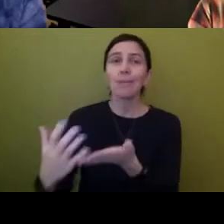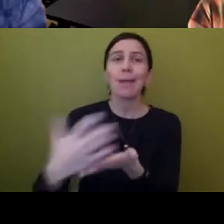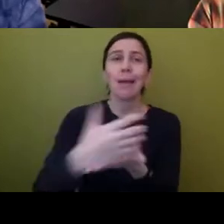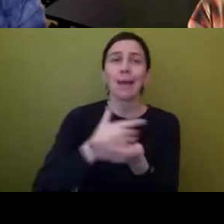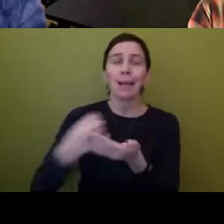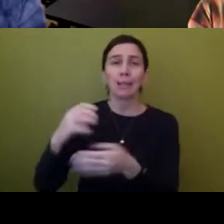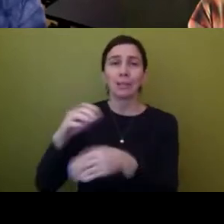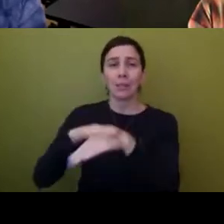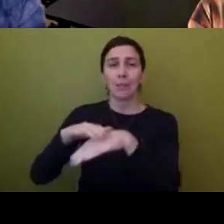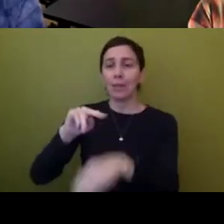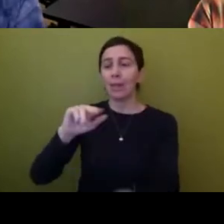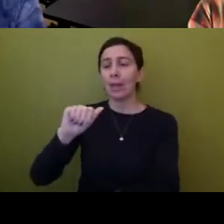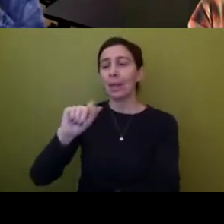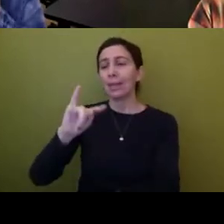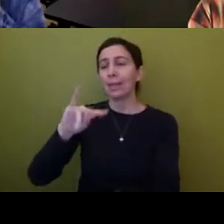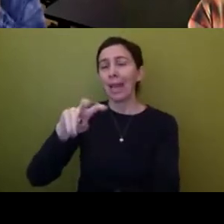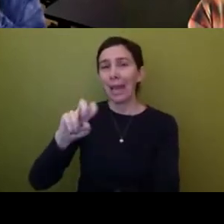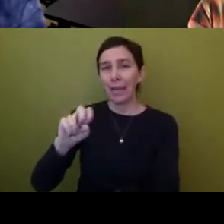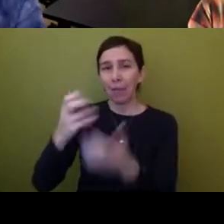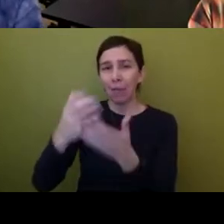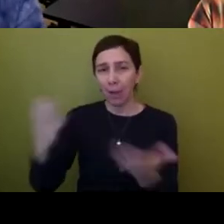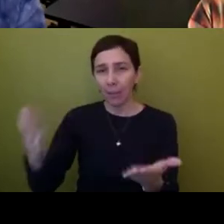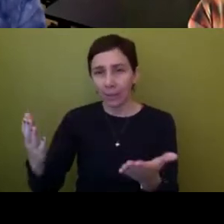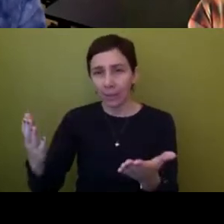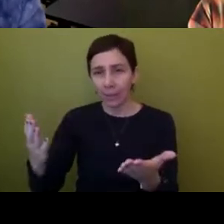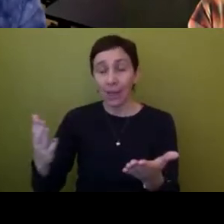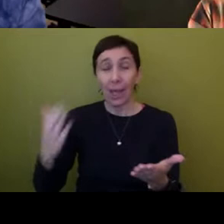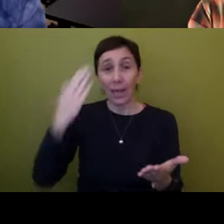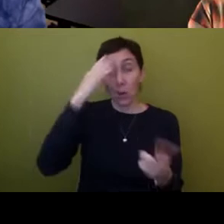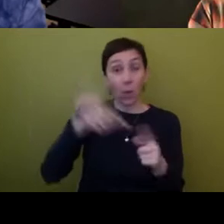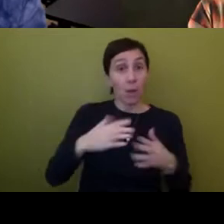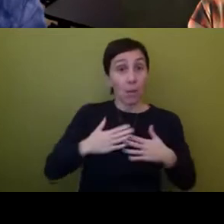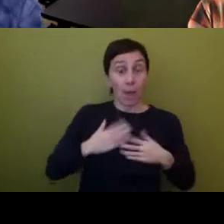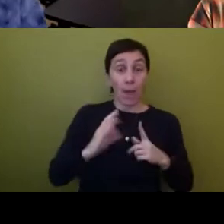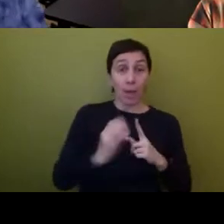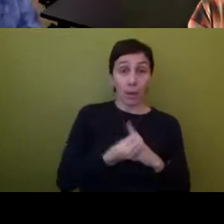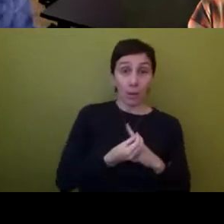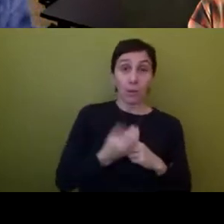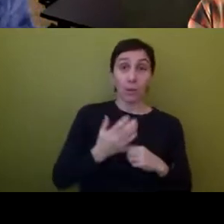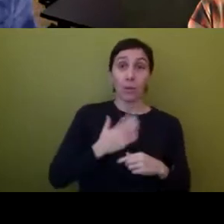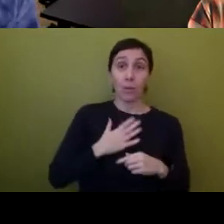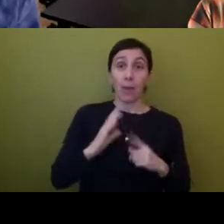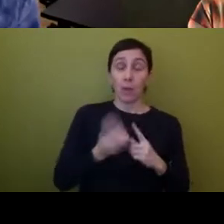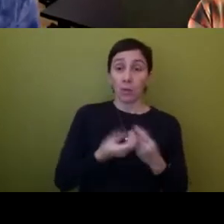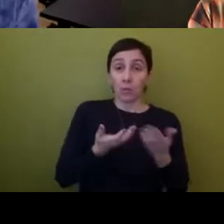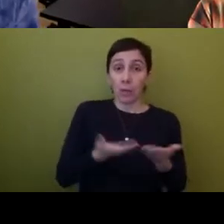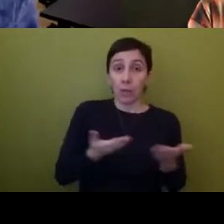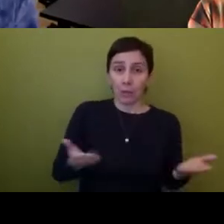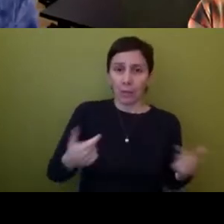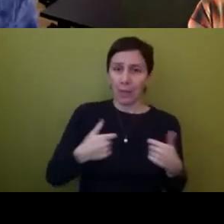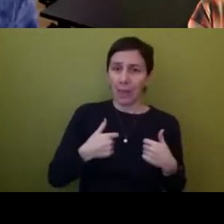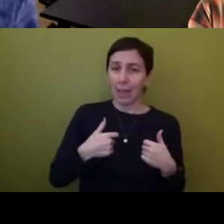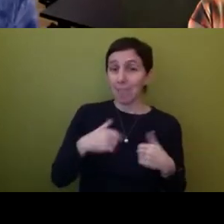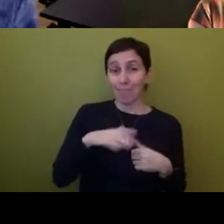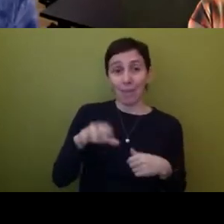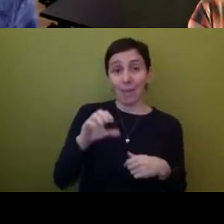especially me knowing about my culture's objects, objects, which I'm Upsalaga and, uh, seeing them on